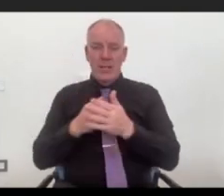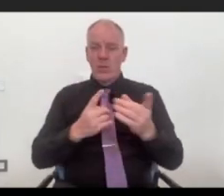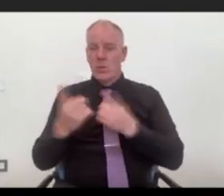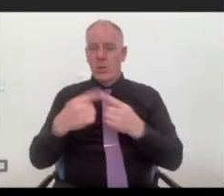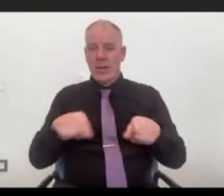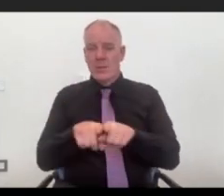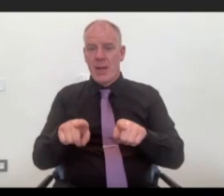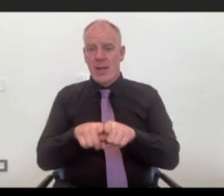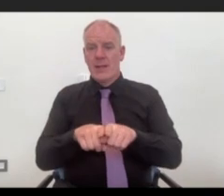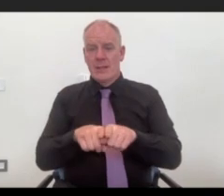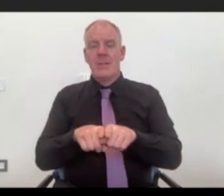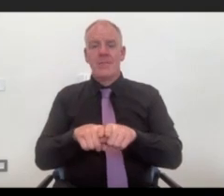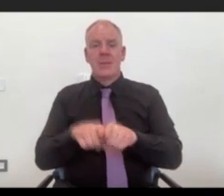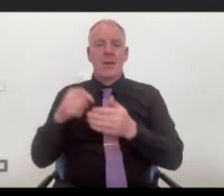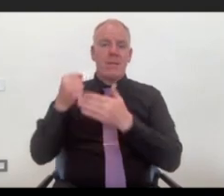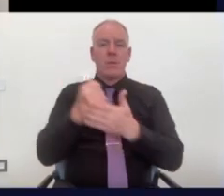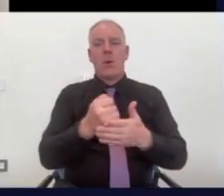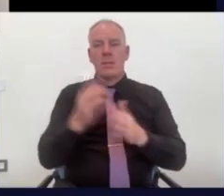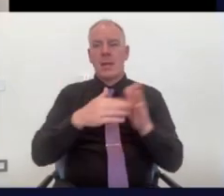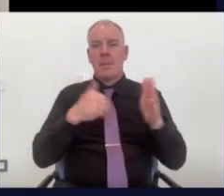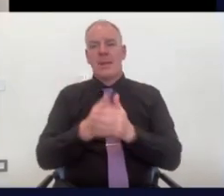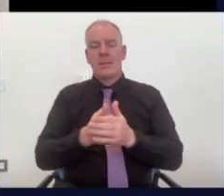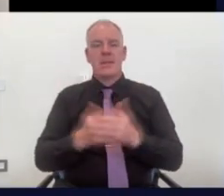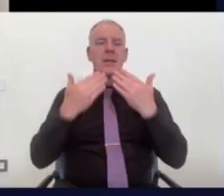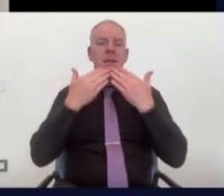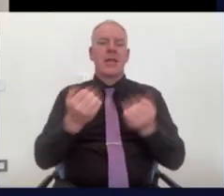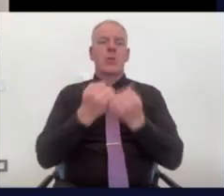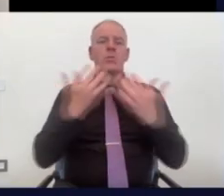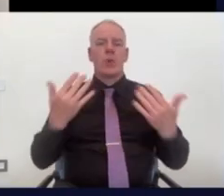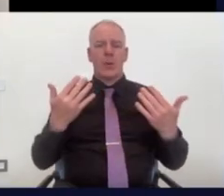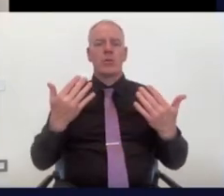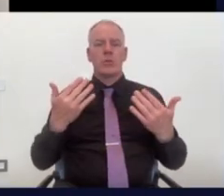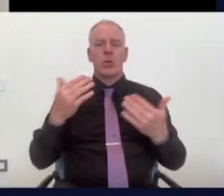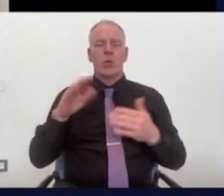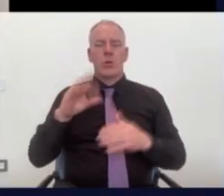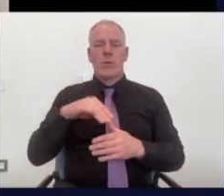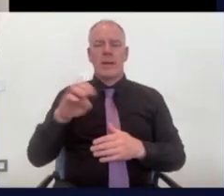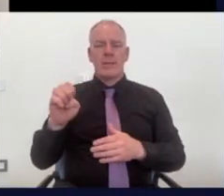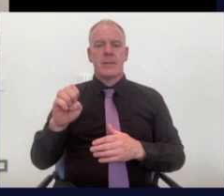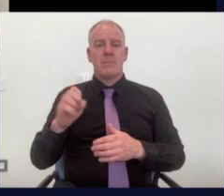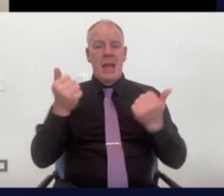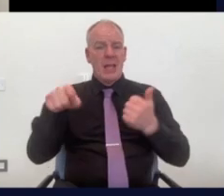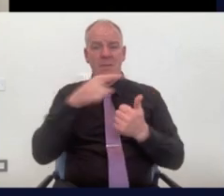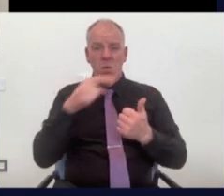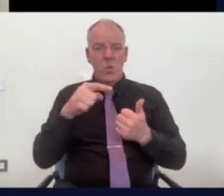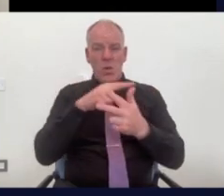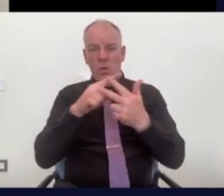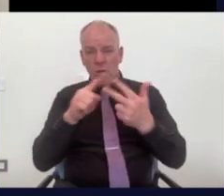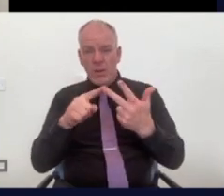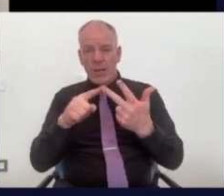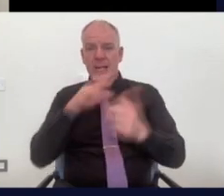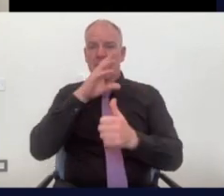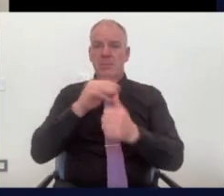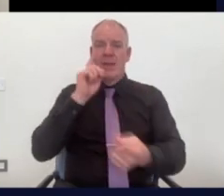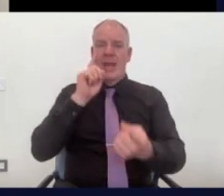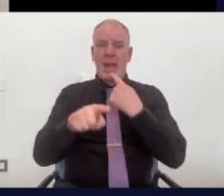supporting business. Thanks a million. Okay, thank you so much for that, Lorraine. Has anyone from the panel got any particular thoughts on how